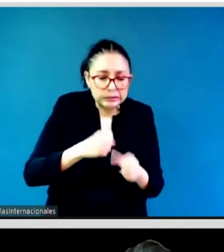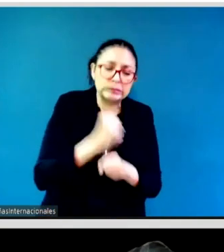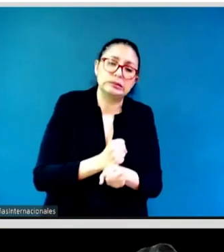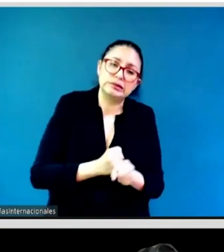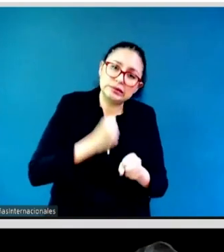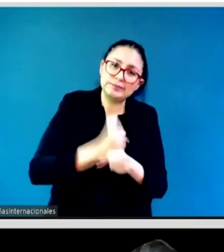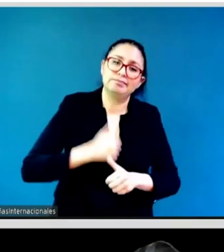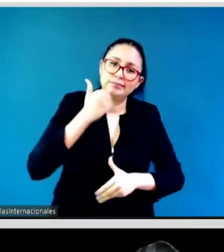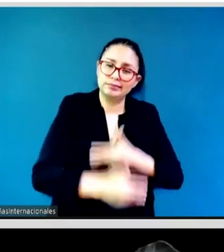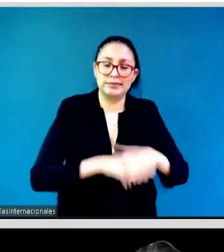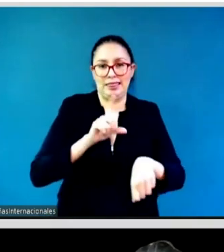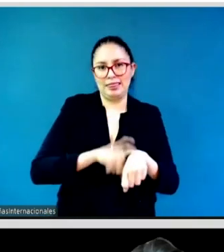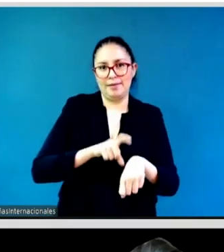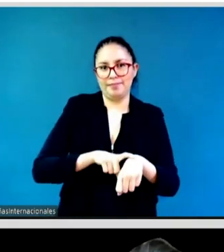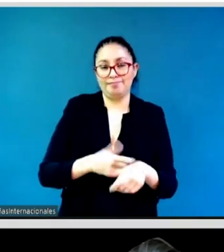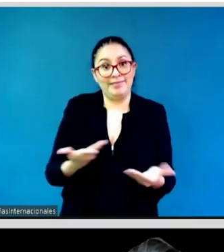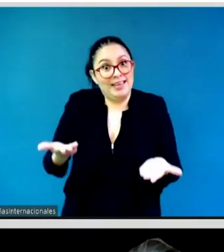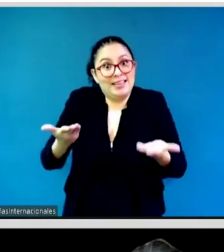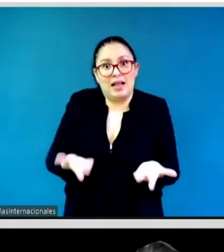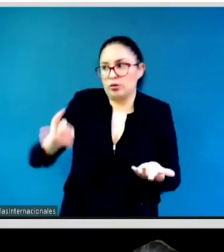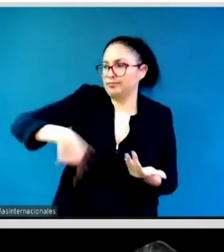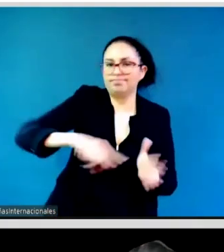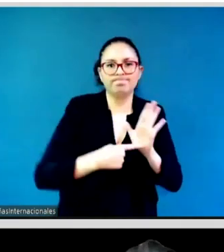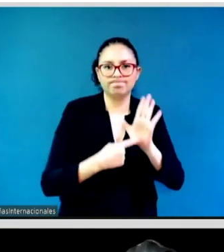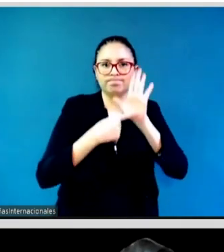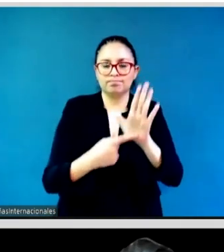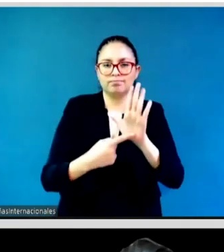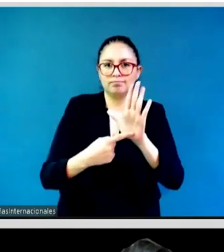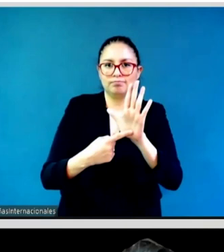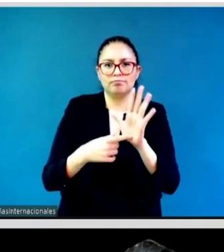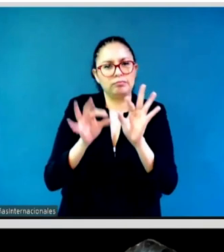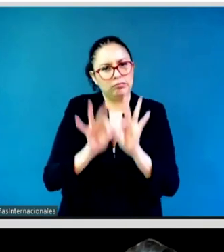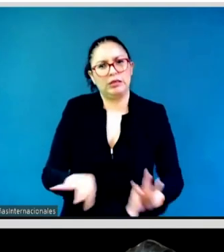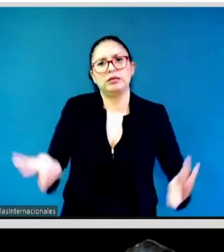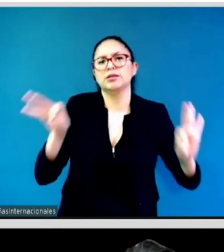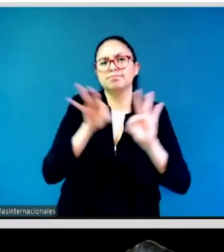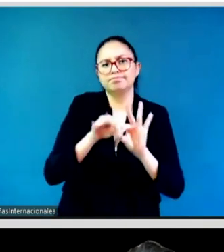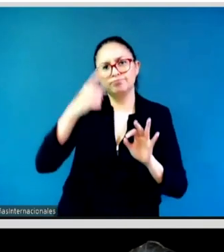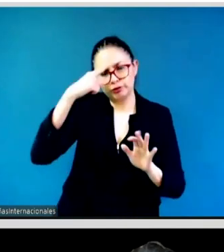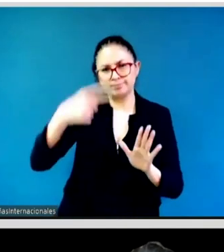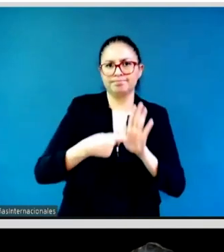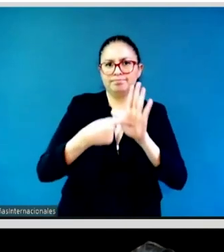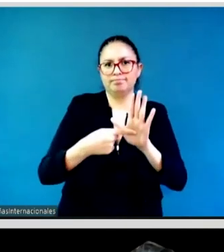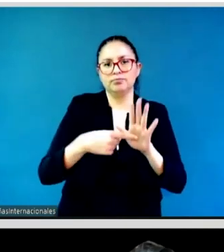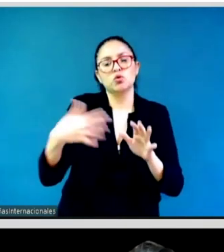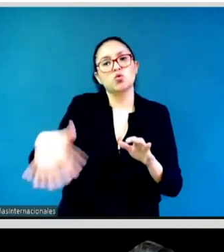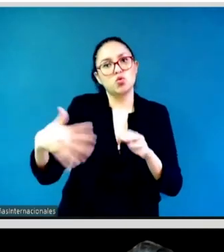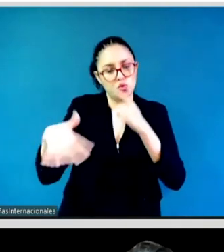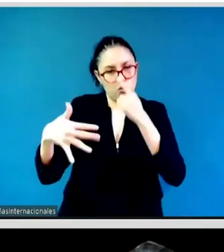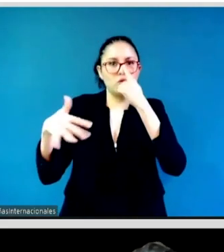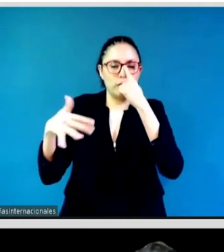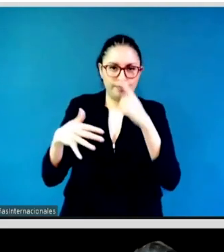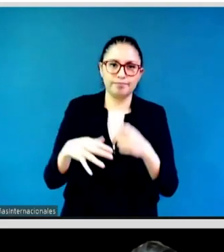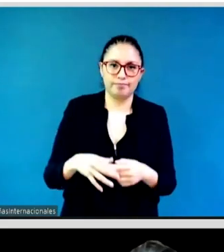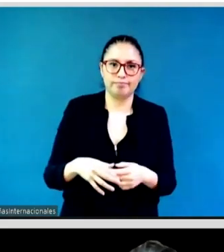it's important for me to say what we're presenting is already something really strong and really good. But still, we